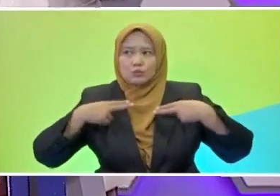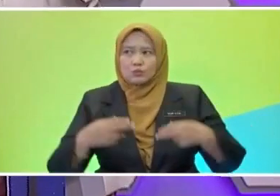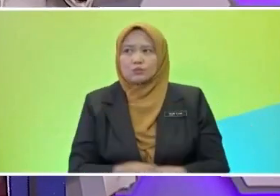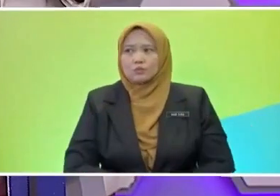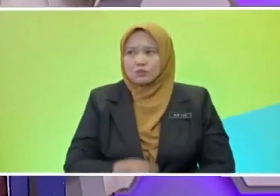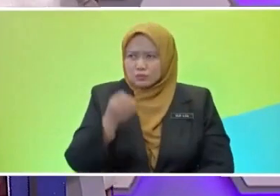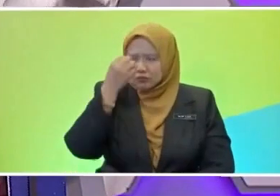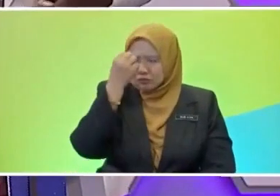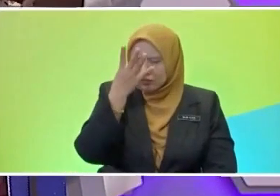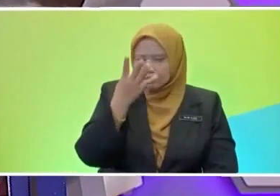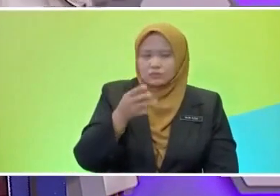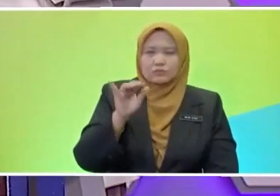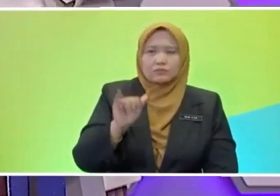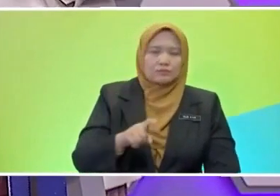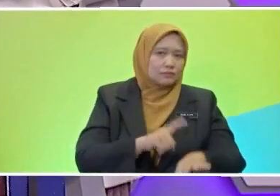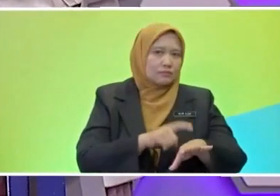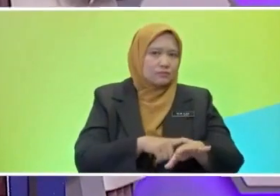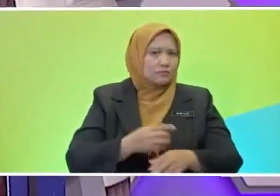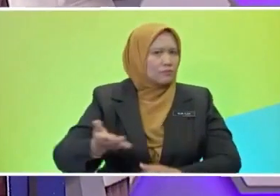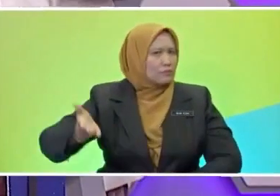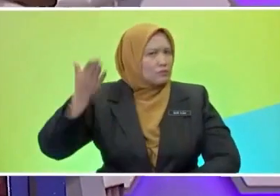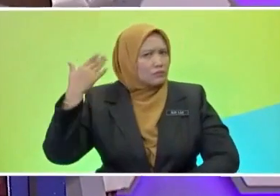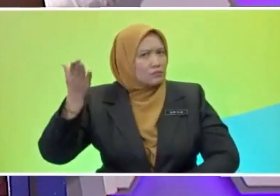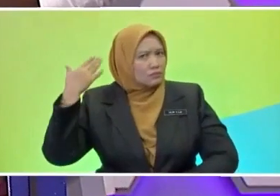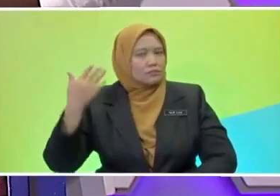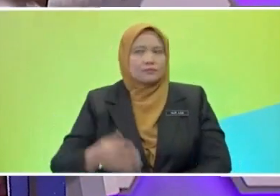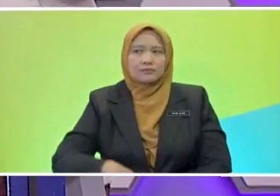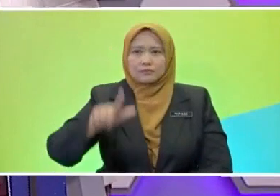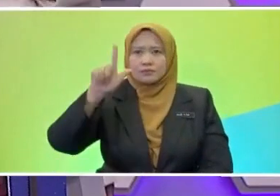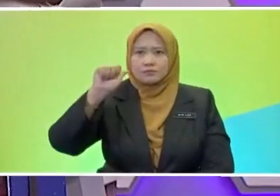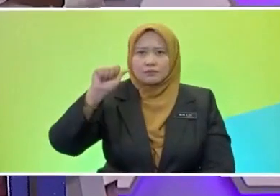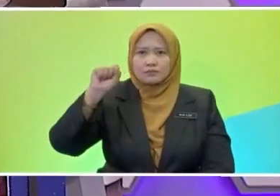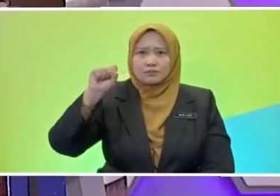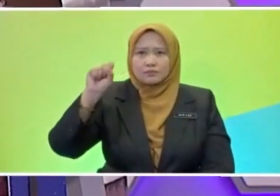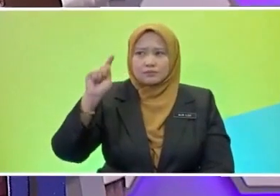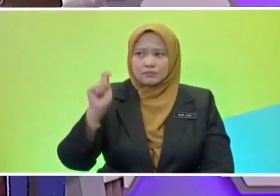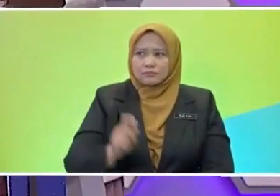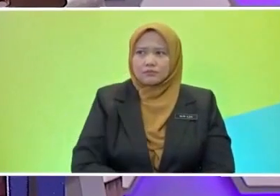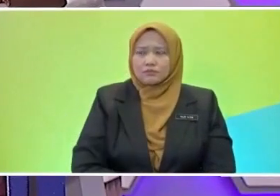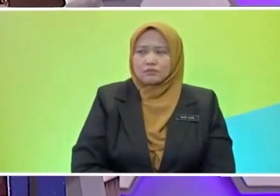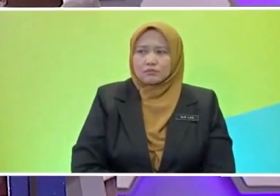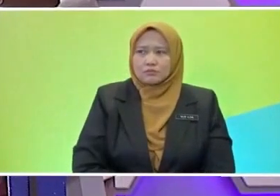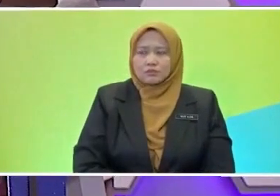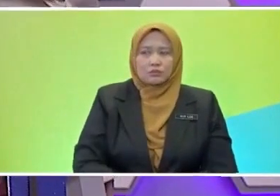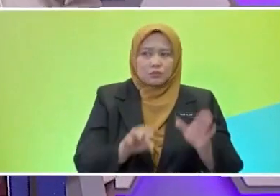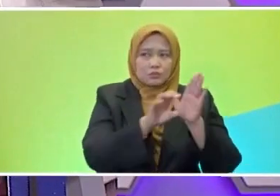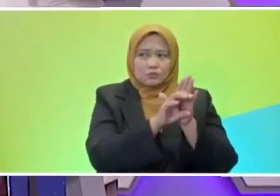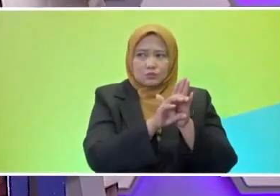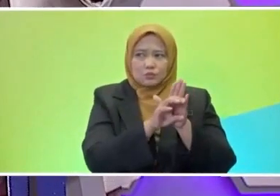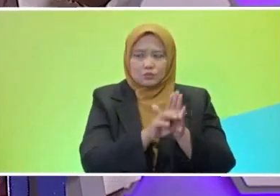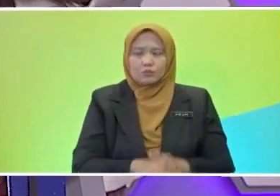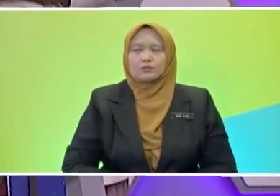last night, last Sunday, and so on. Examples. Number one, my mother cooked